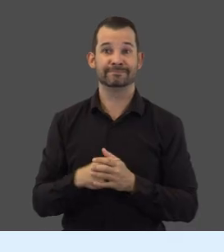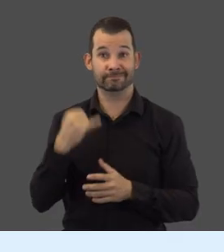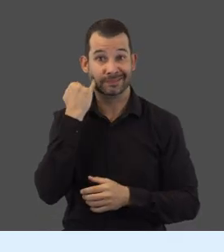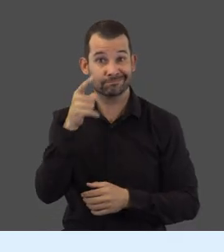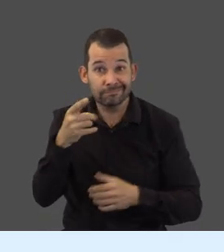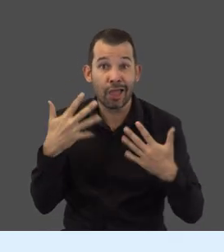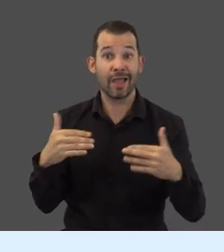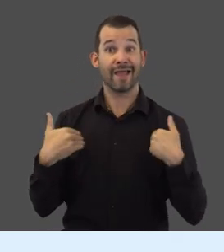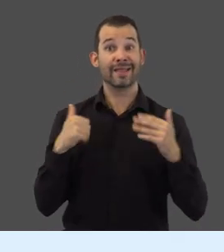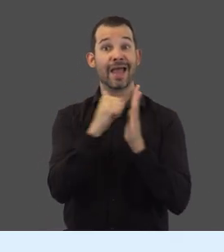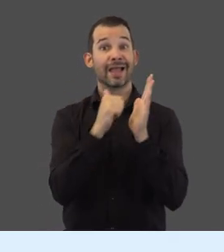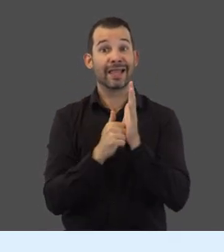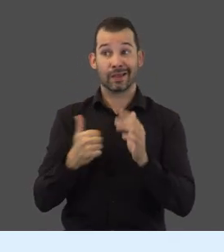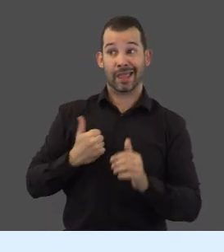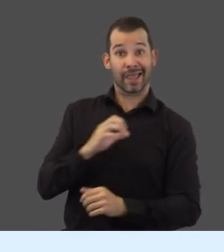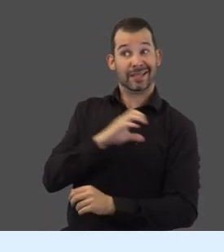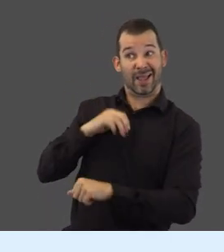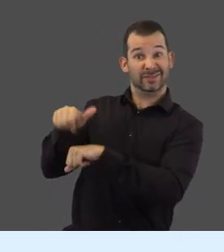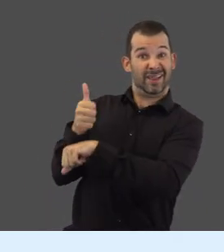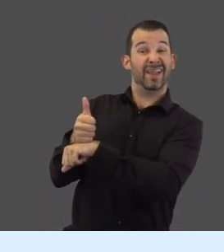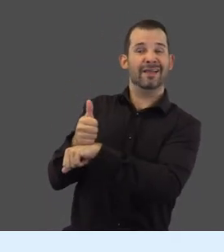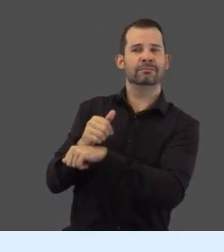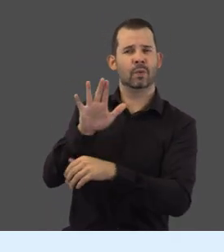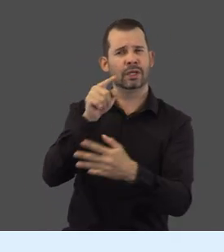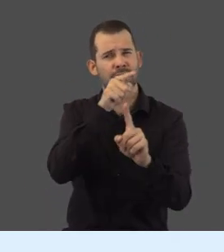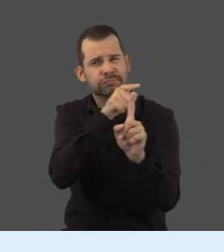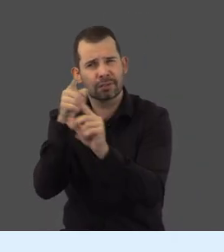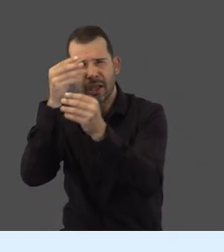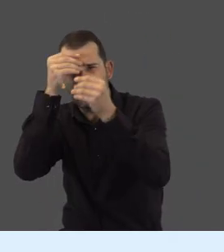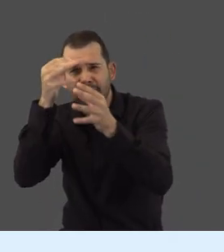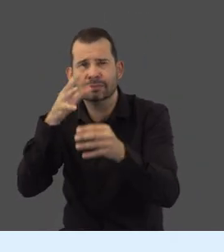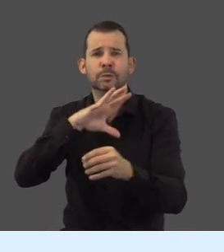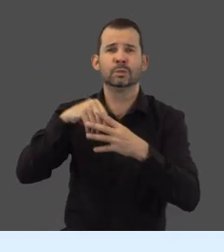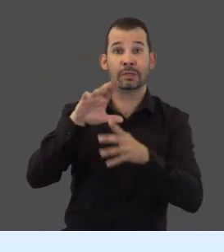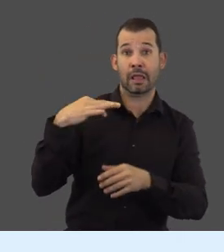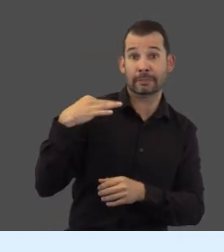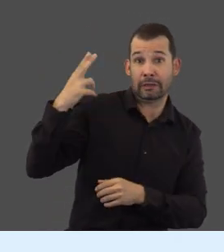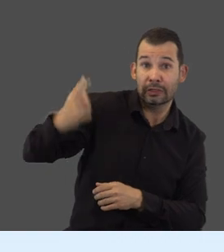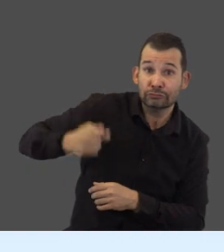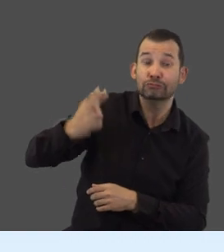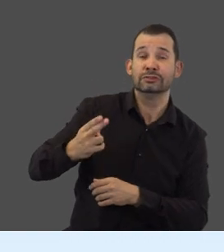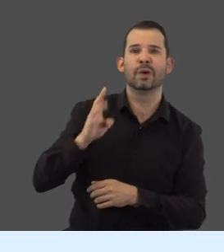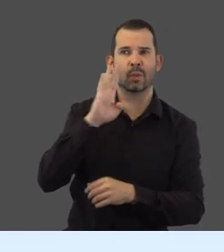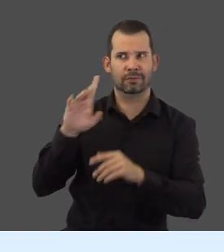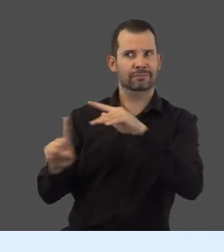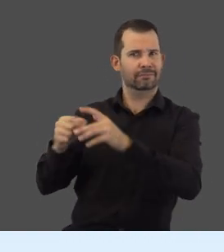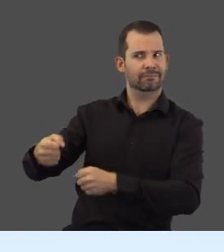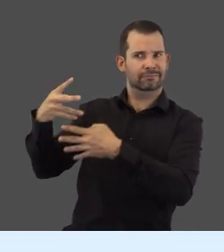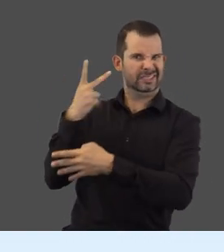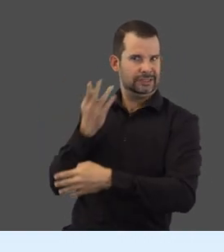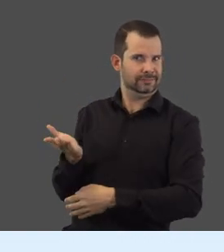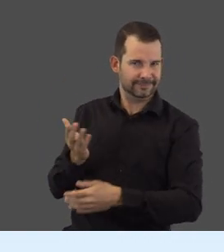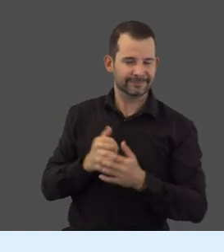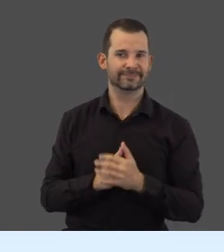If you already have an account at the Canada Council, your details, including application history, will appear.